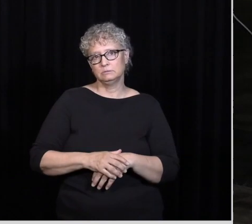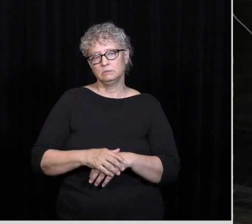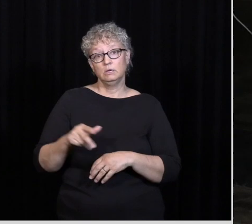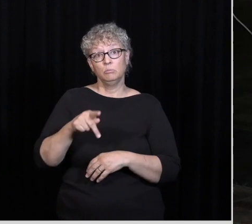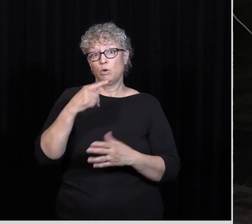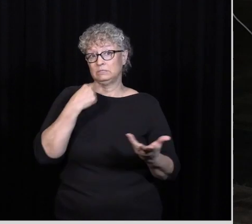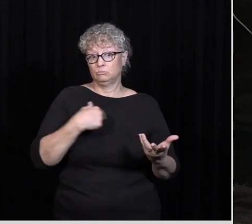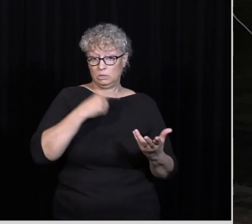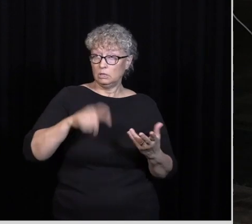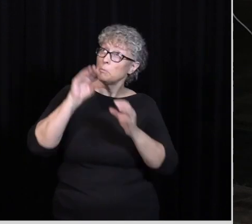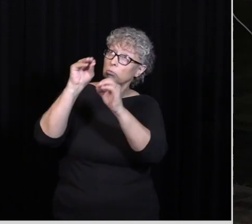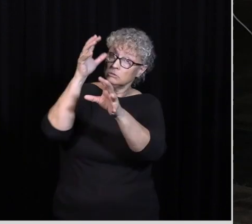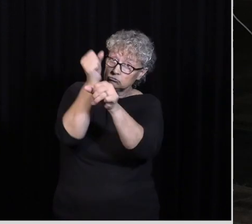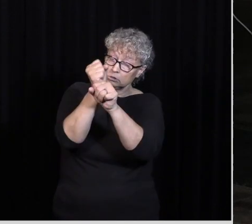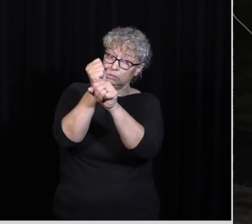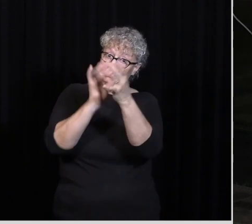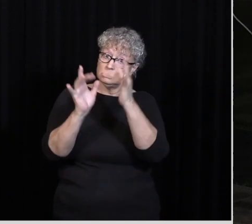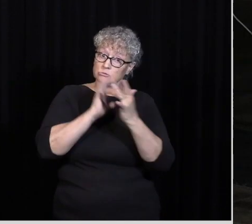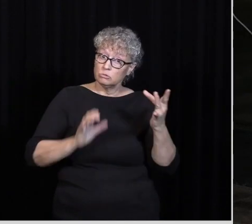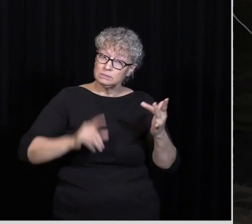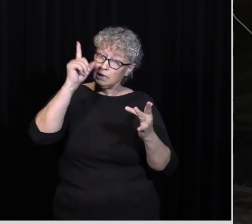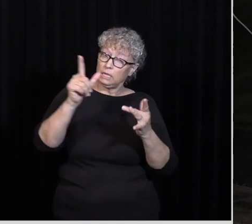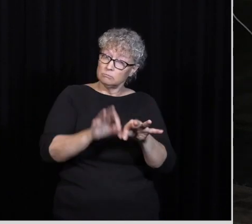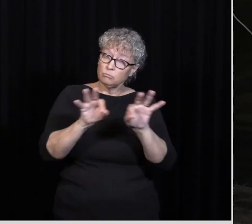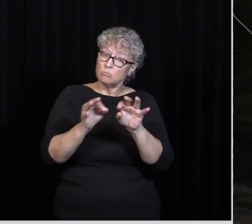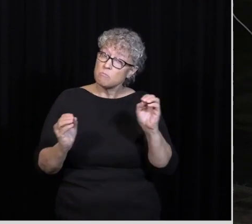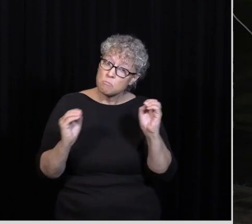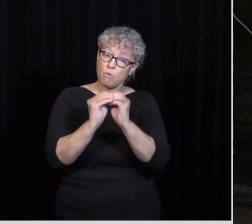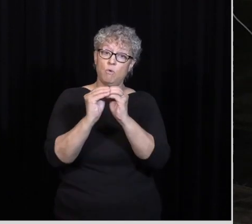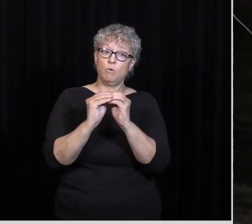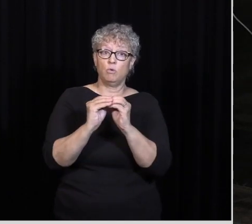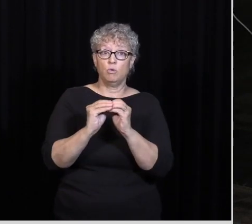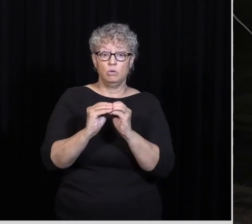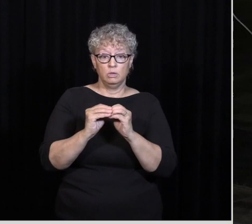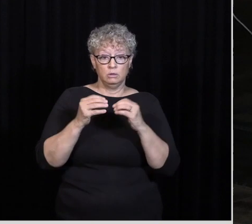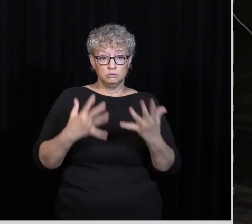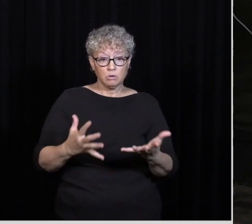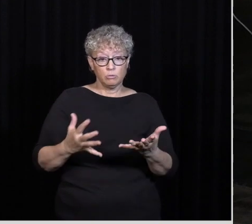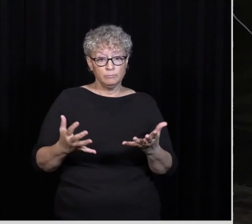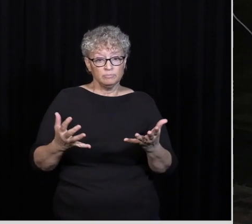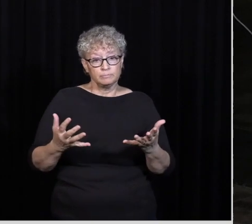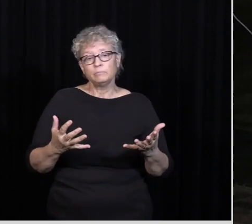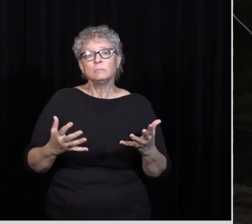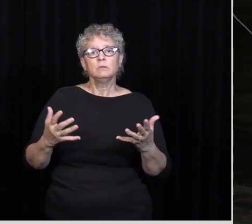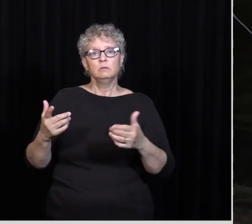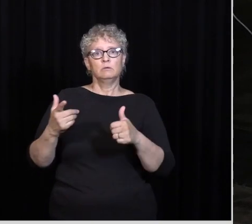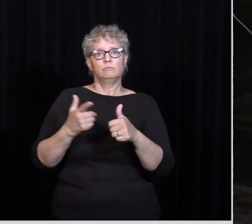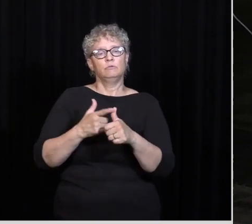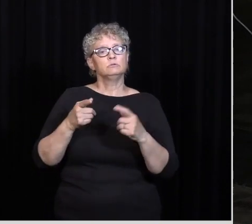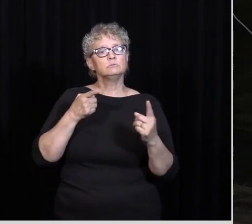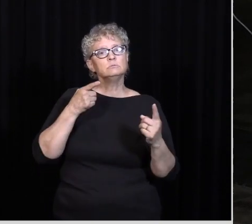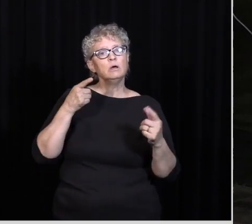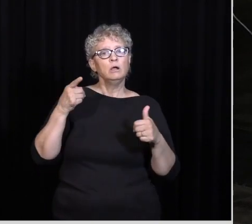Confidence needs To be in Jesus Christ Because Christ Matters more And so here's The way it Plays out To get us Here The first Point Right